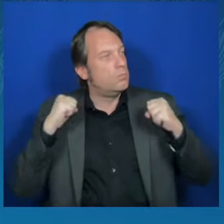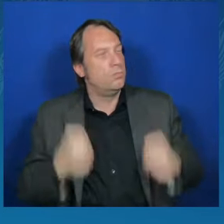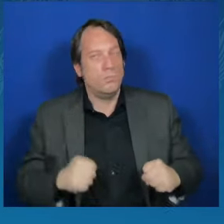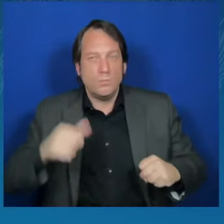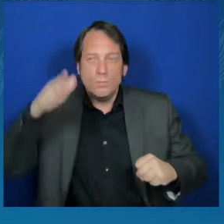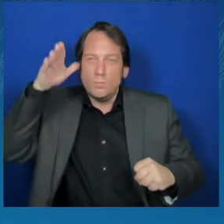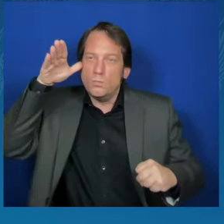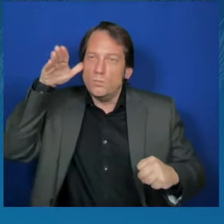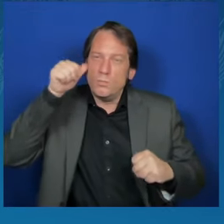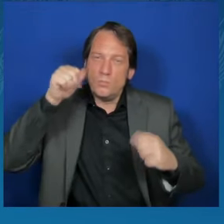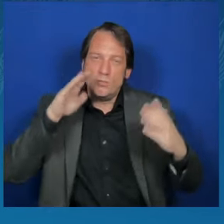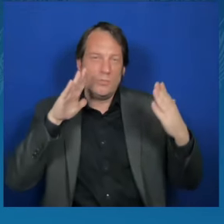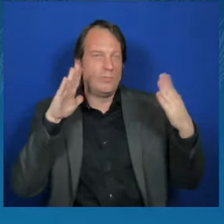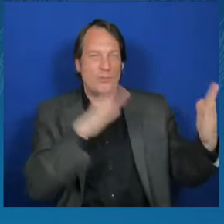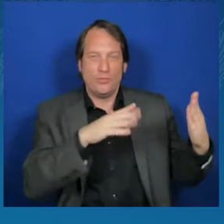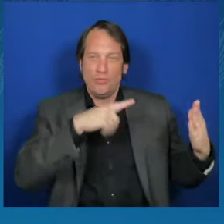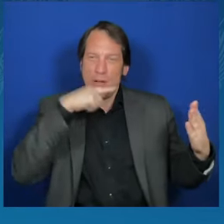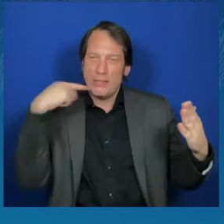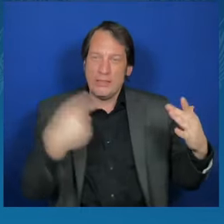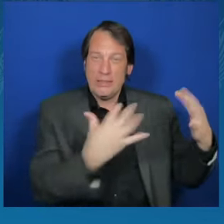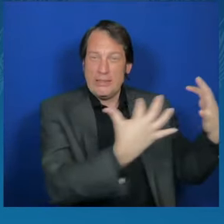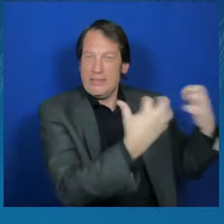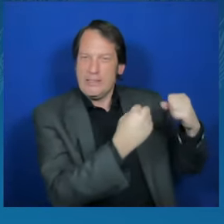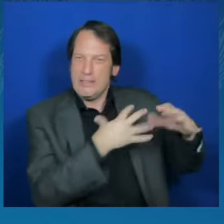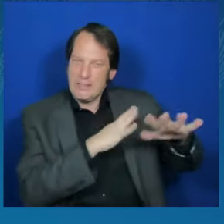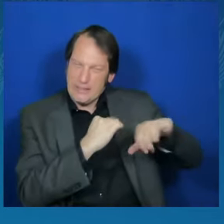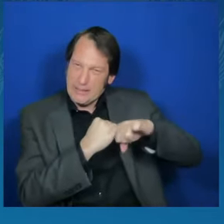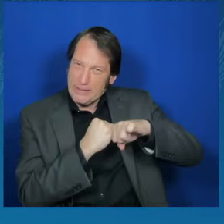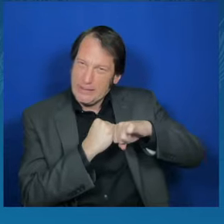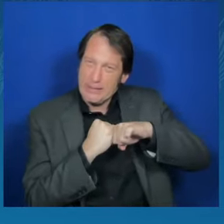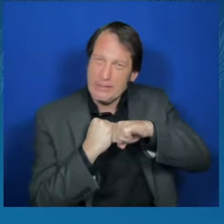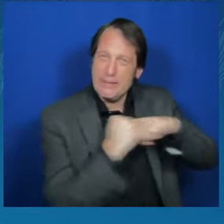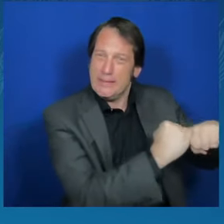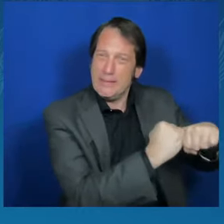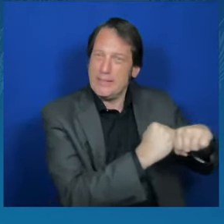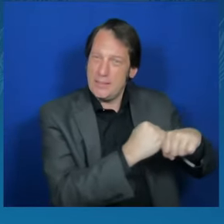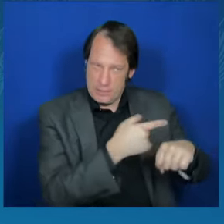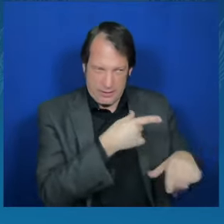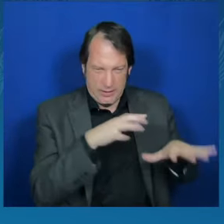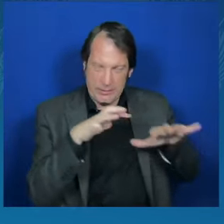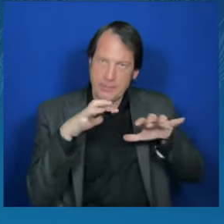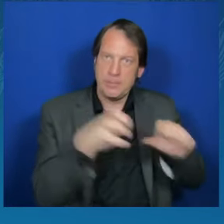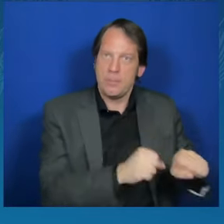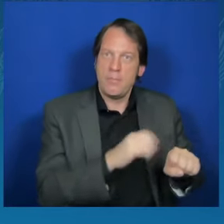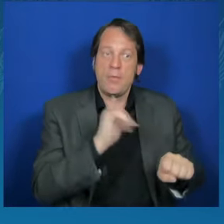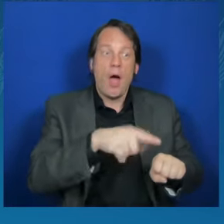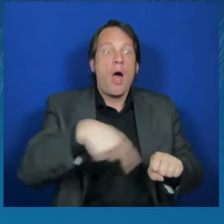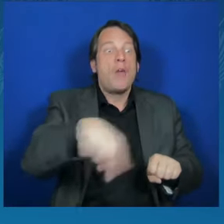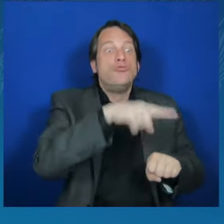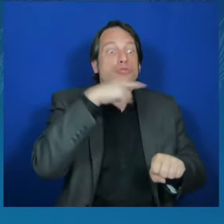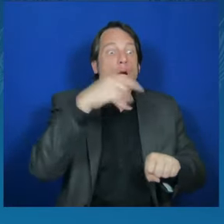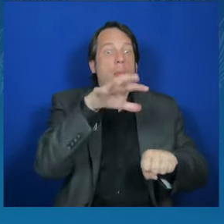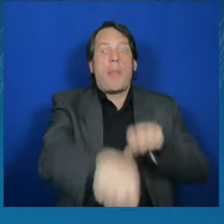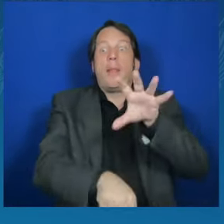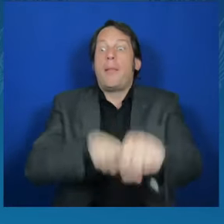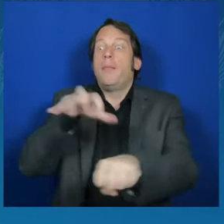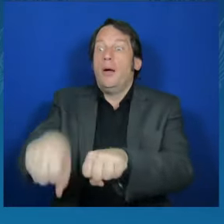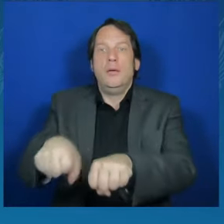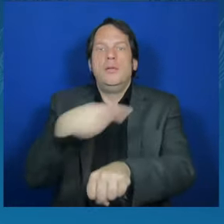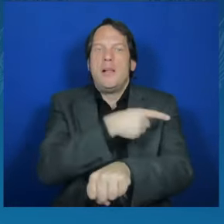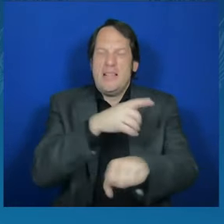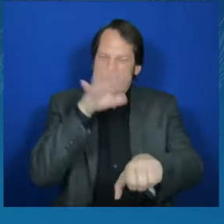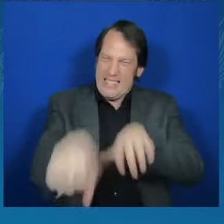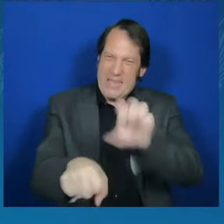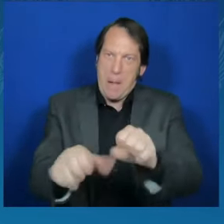territory Russia controlled at the start of this conflict. You have inflicted major damage on Russia's fleet in the Black